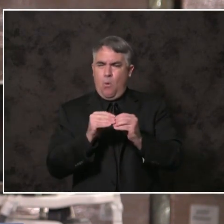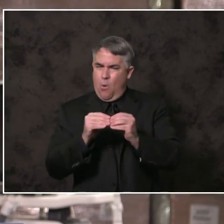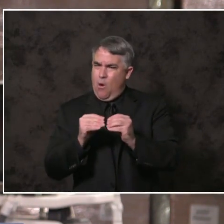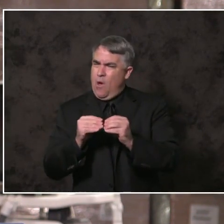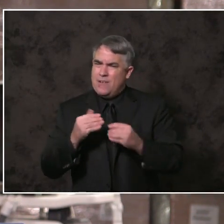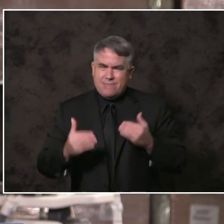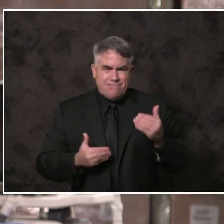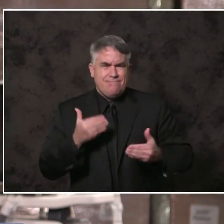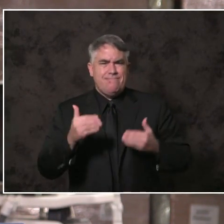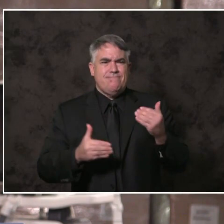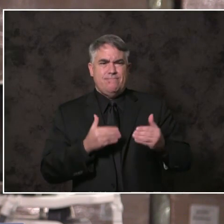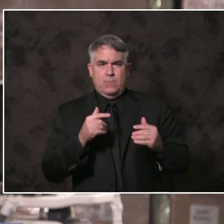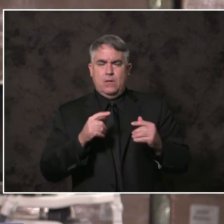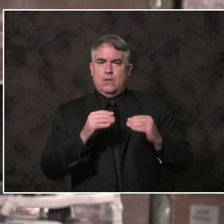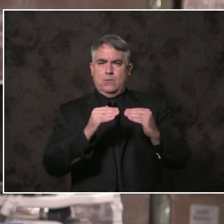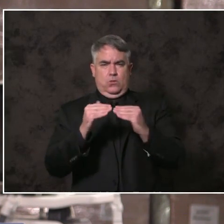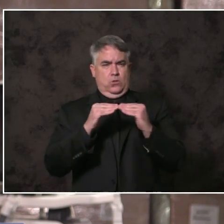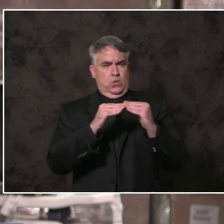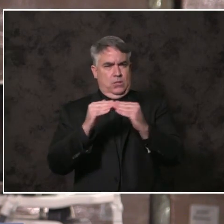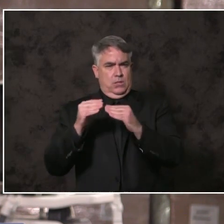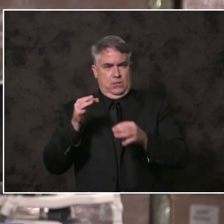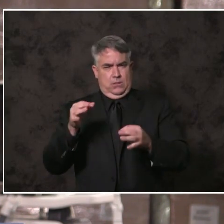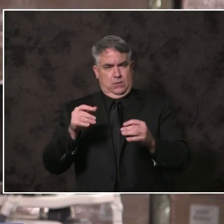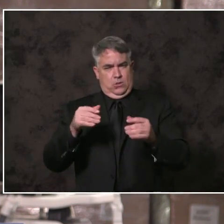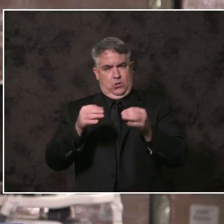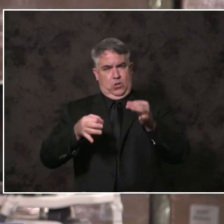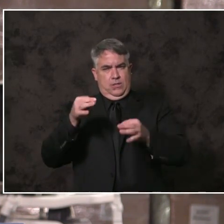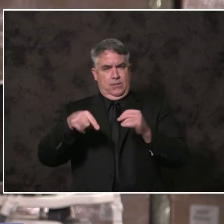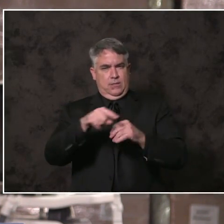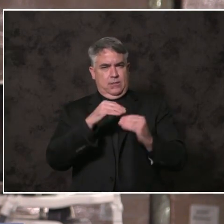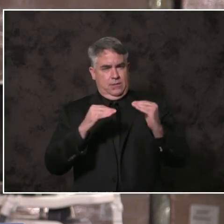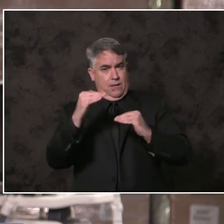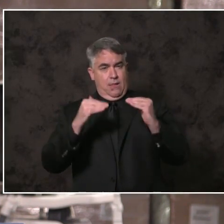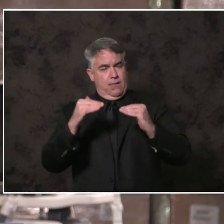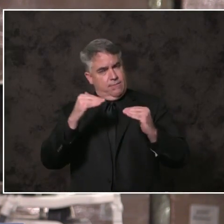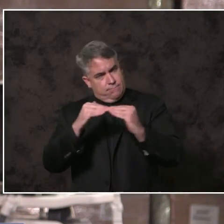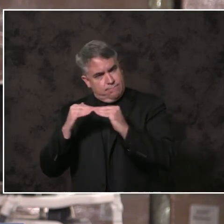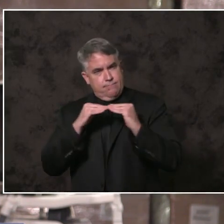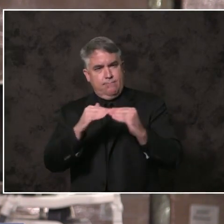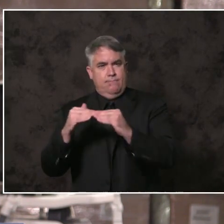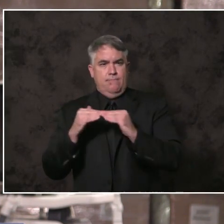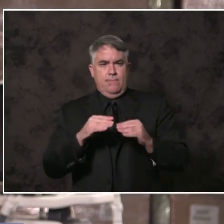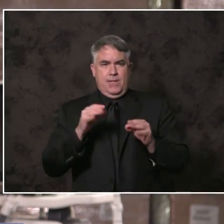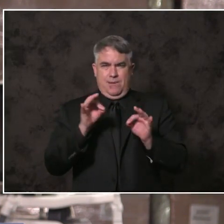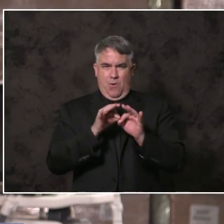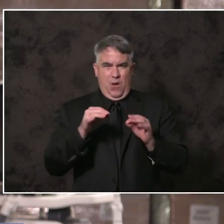justice, fairness and opportunity a core principle guiding our actions.